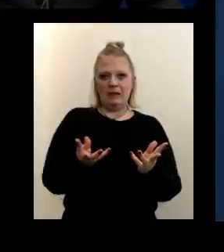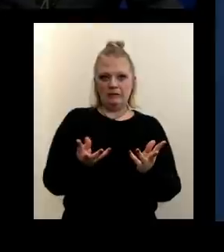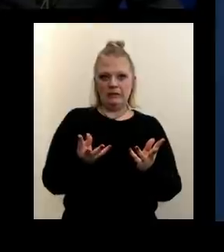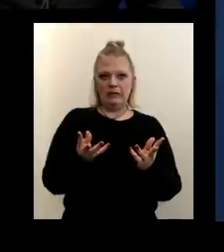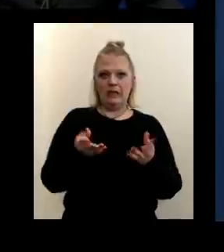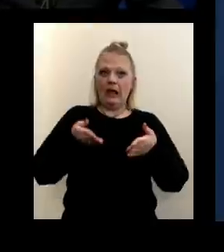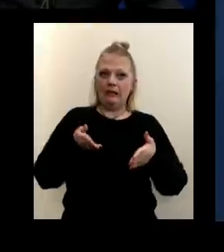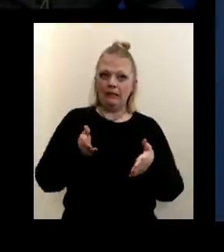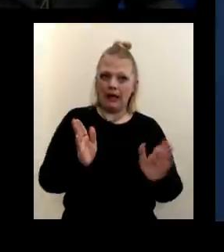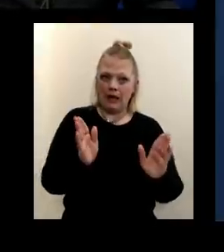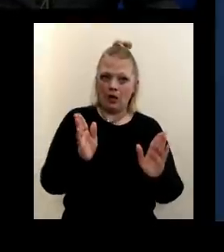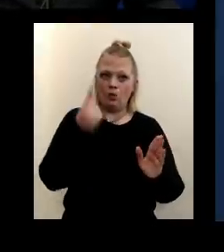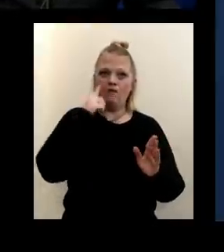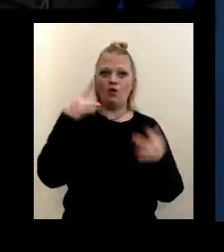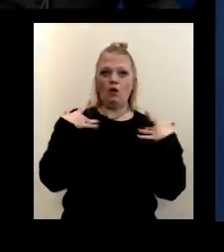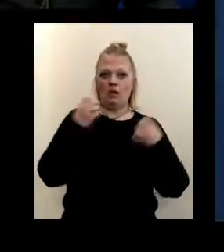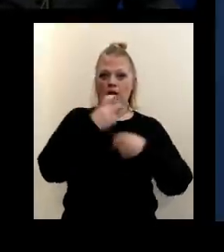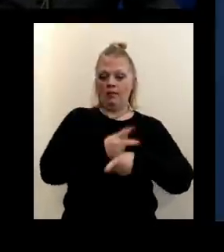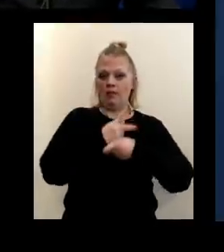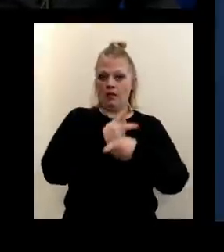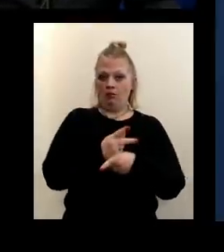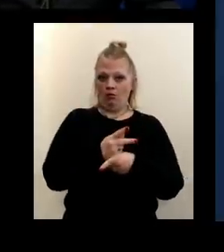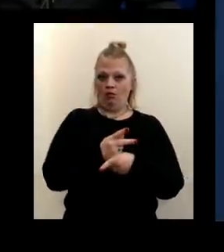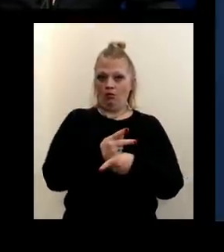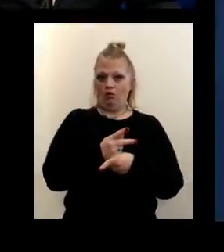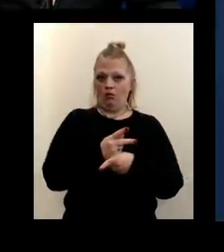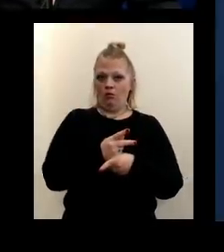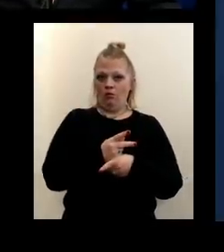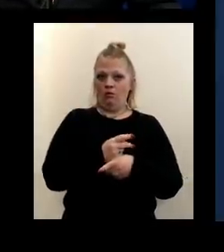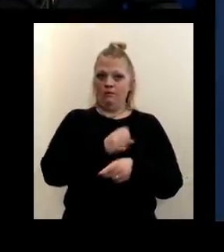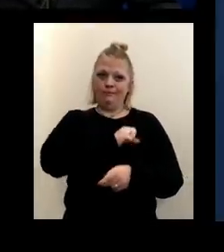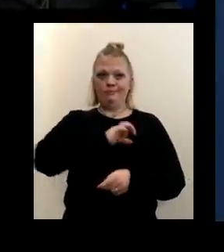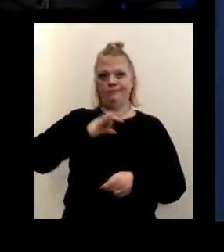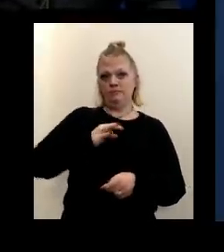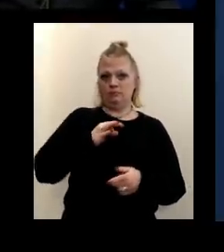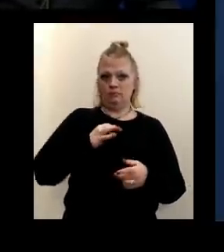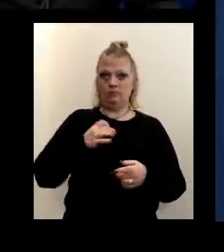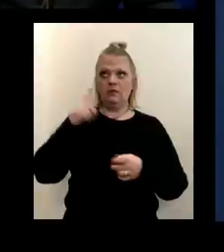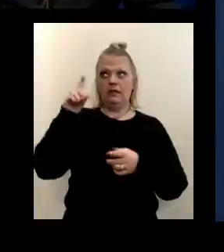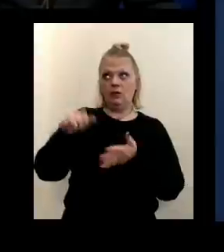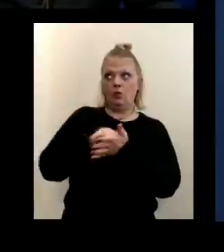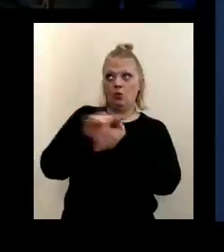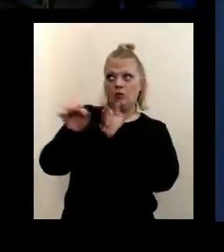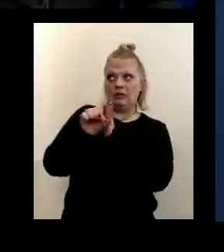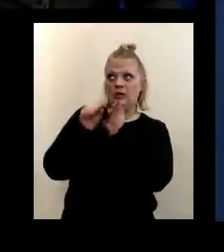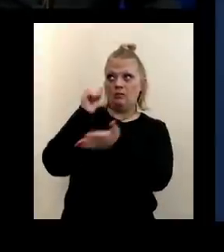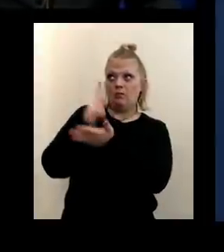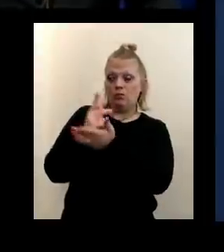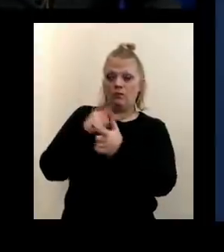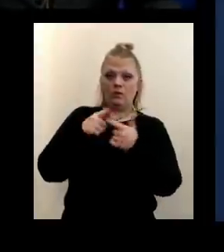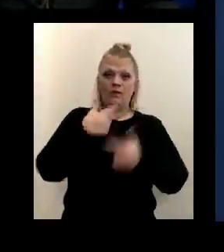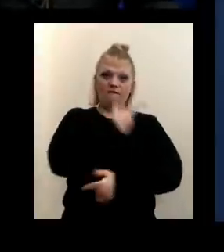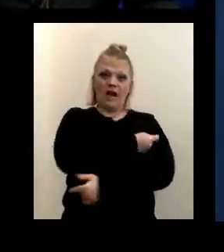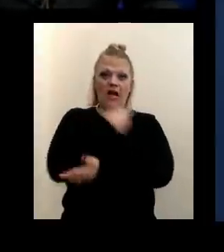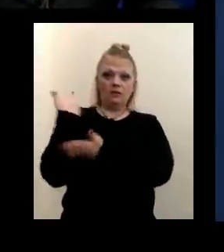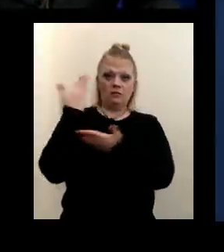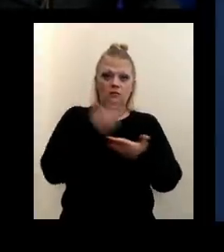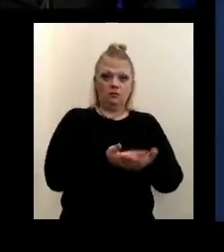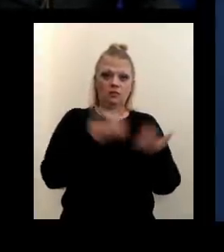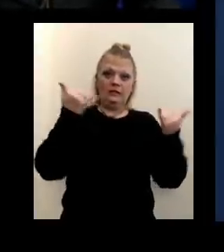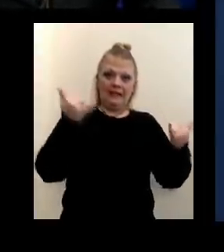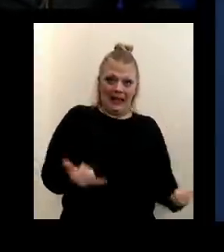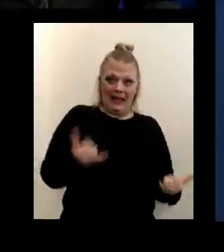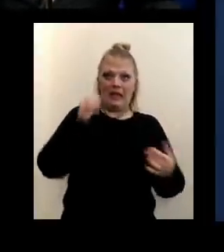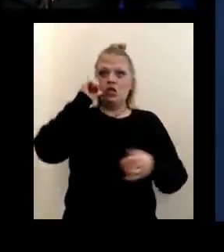healthcare professionals. We couldn't do it until we had New York State approval and vaccines delivered. Well, today and